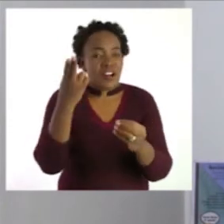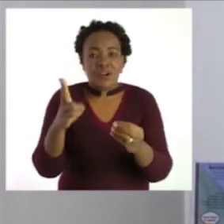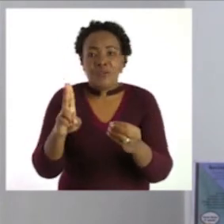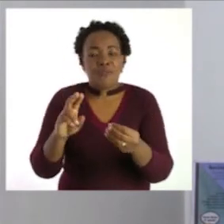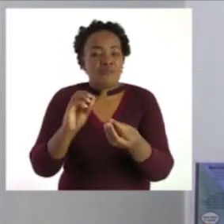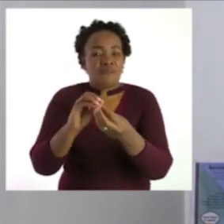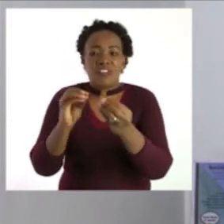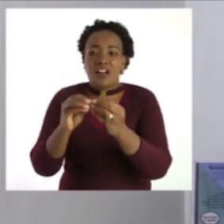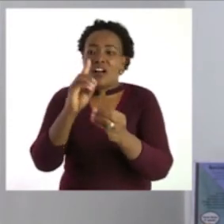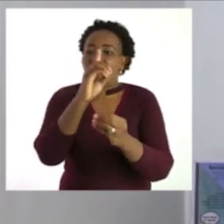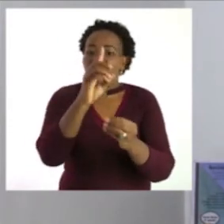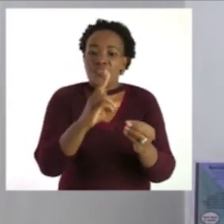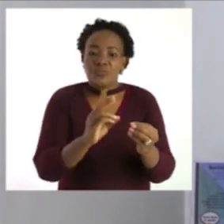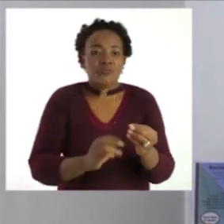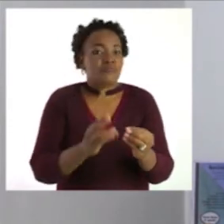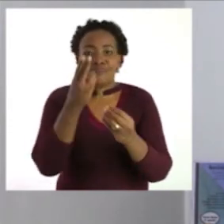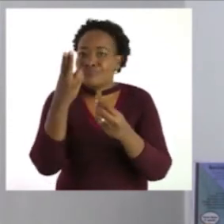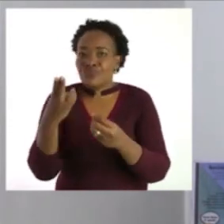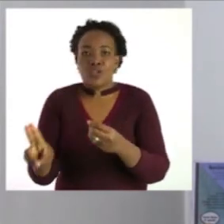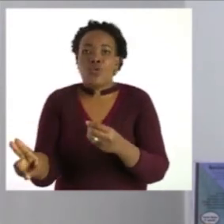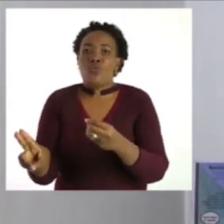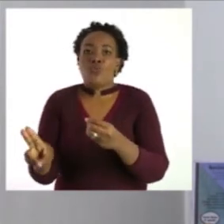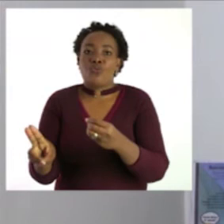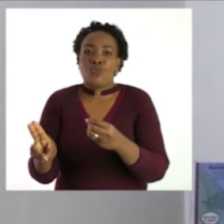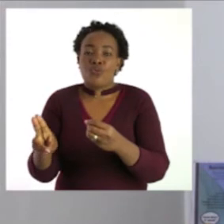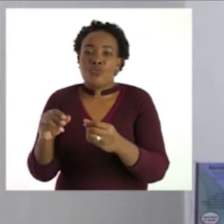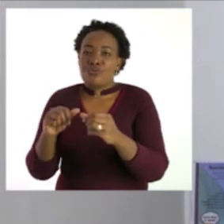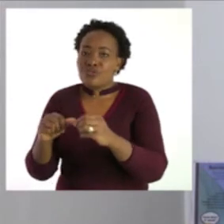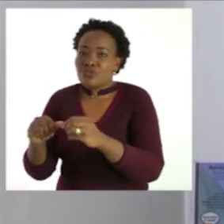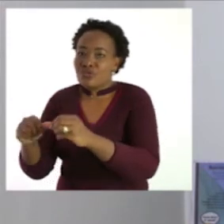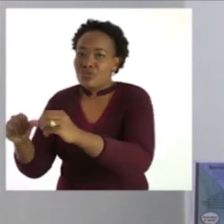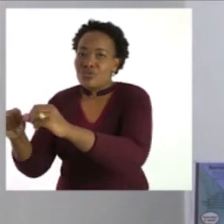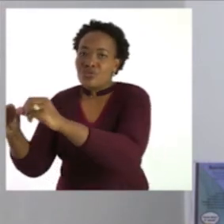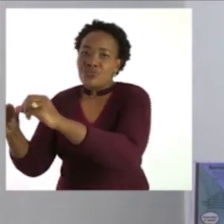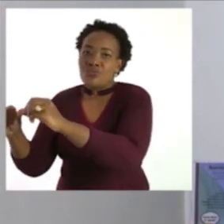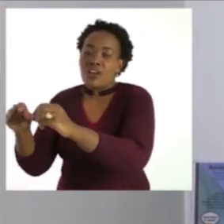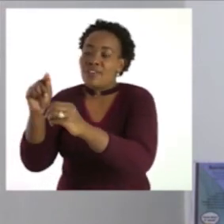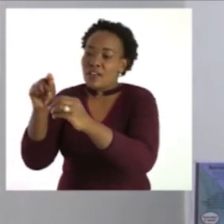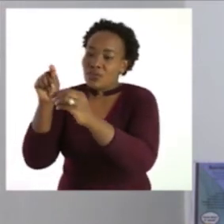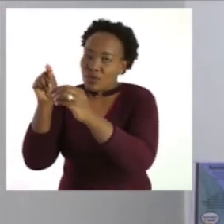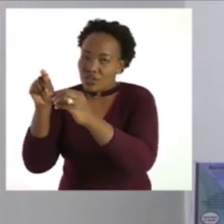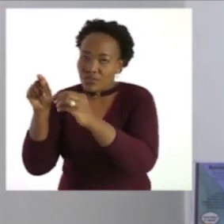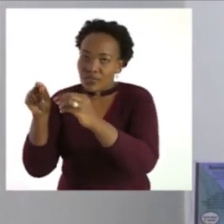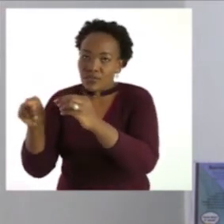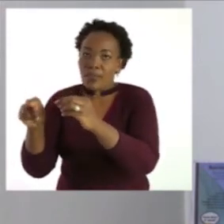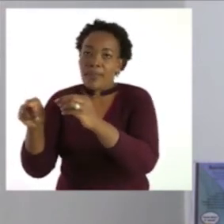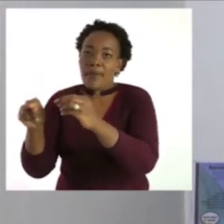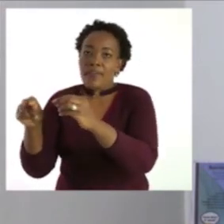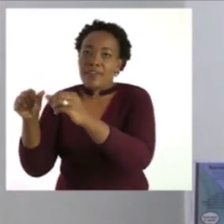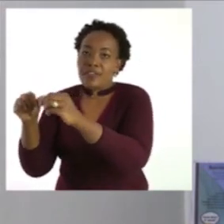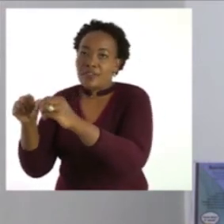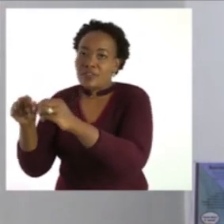a composition when you write your sentence you end here you put a full stop